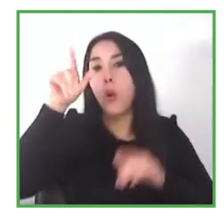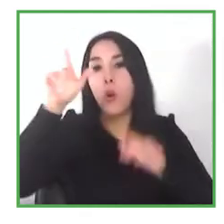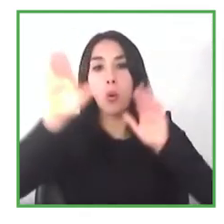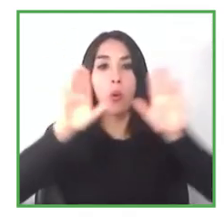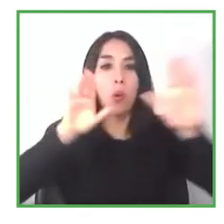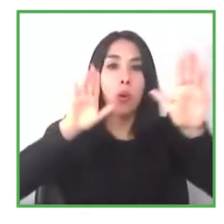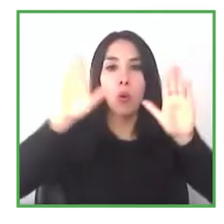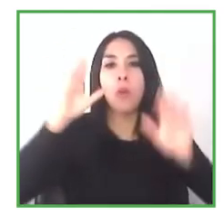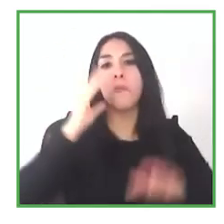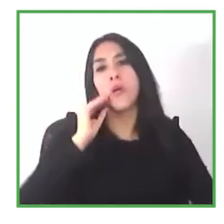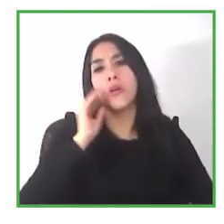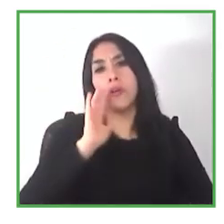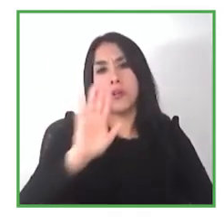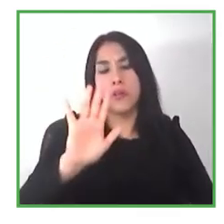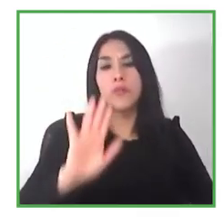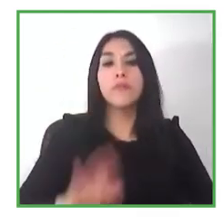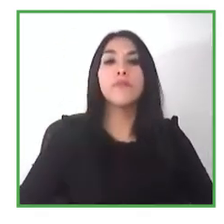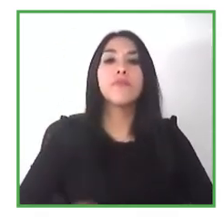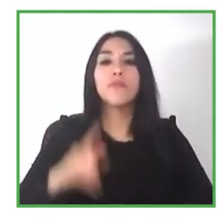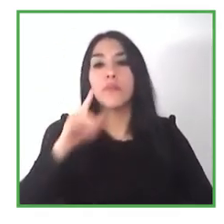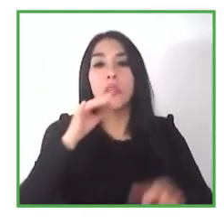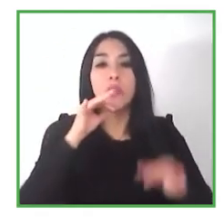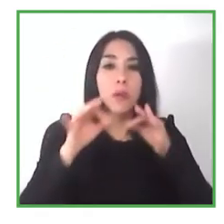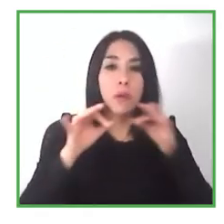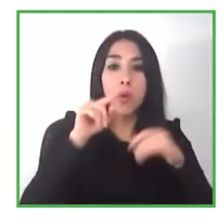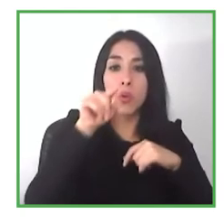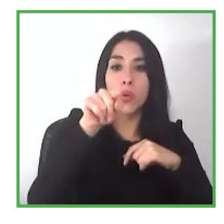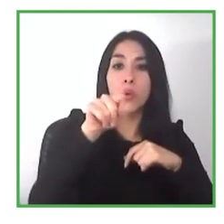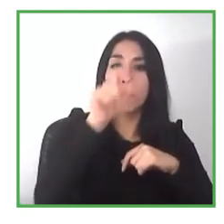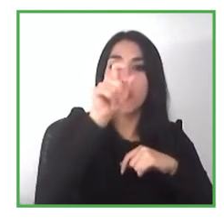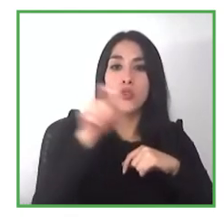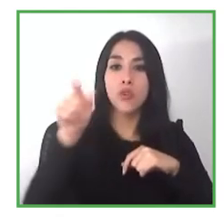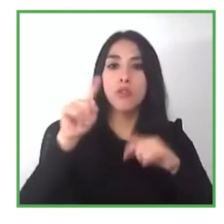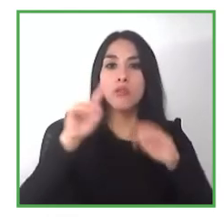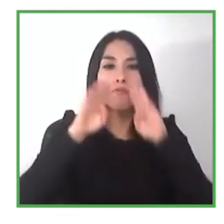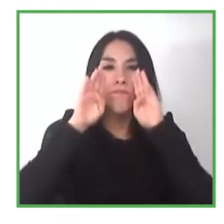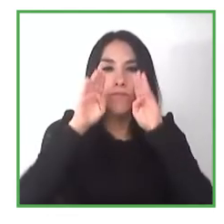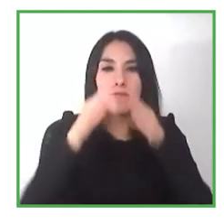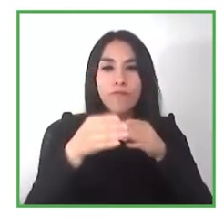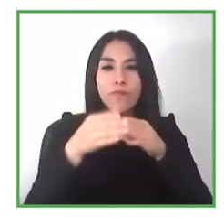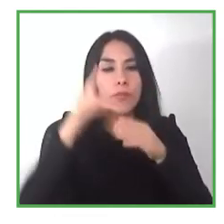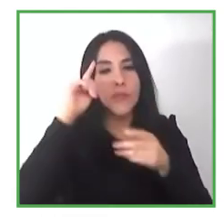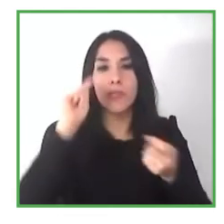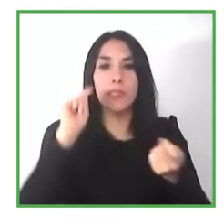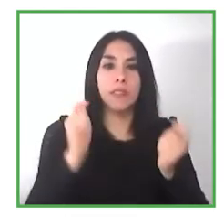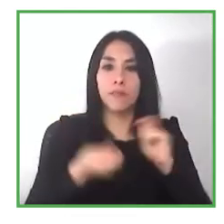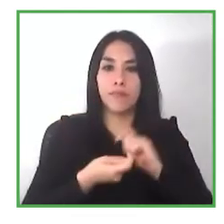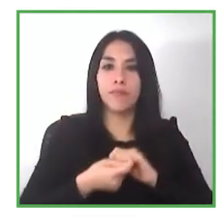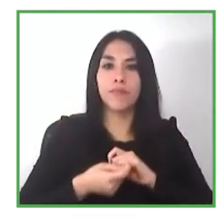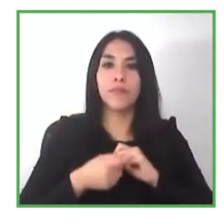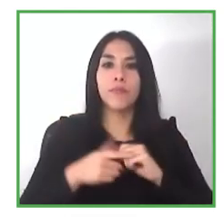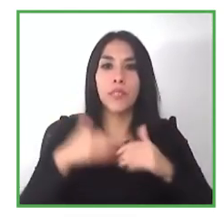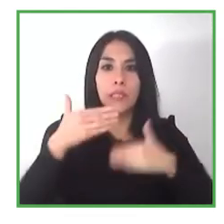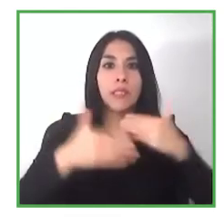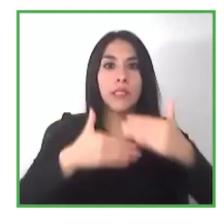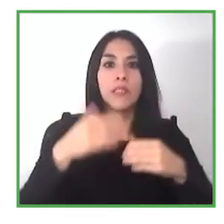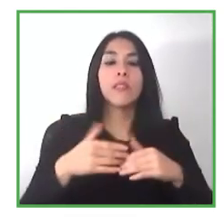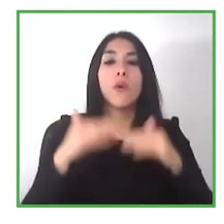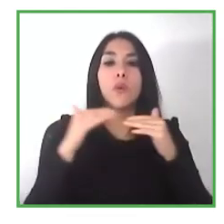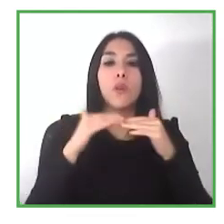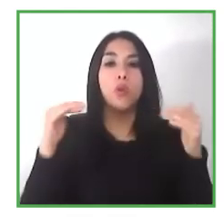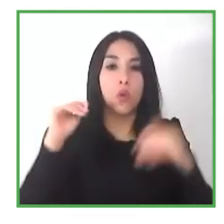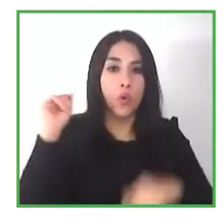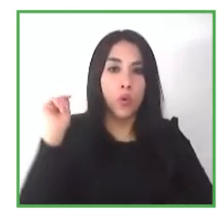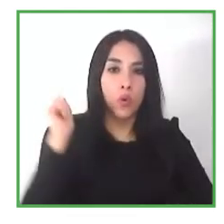you are the one that is changing people's minds so thank you very much and now i would like to know